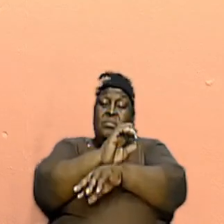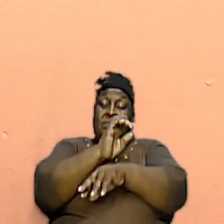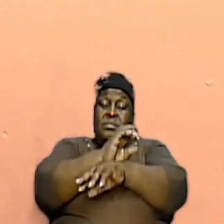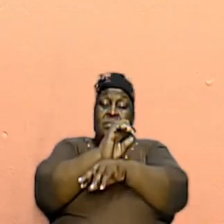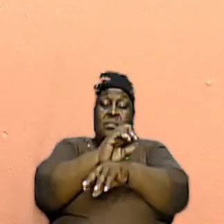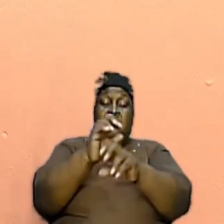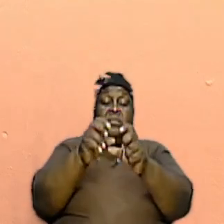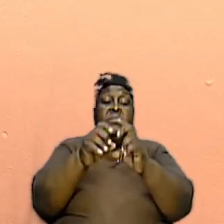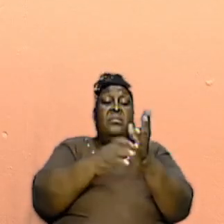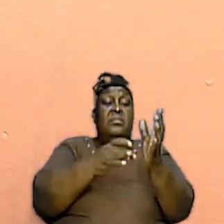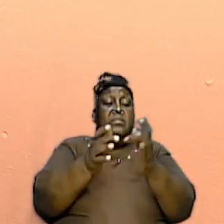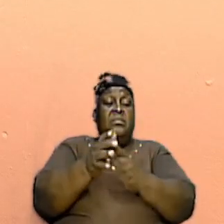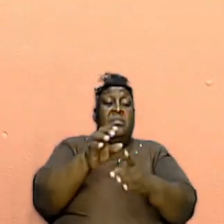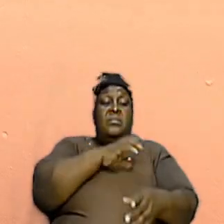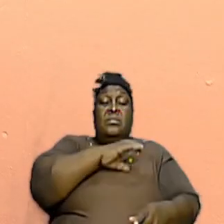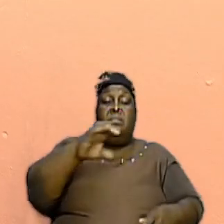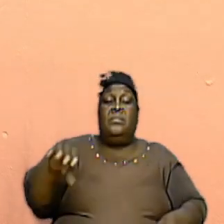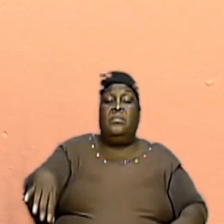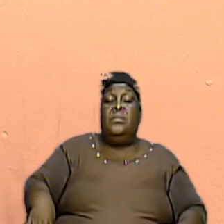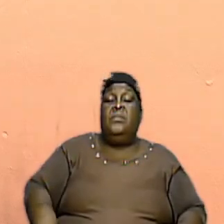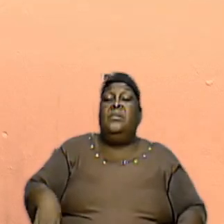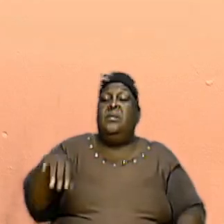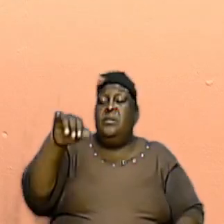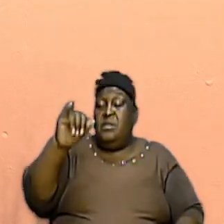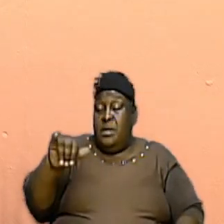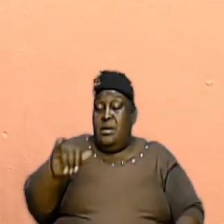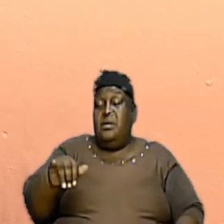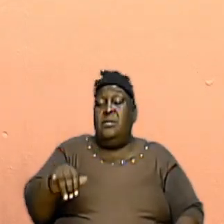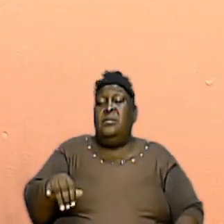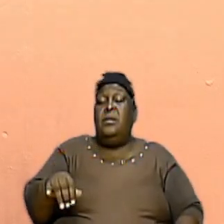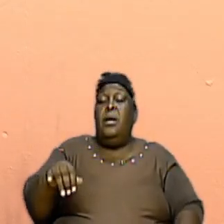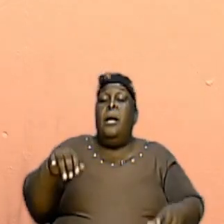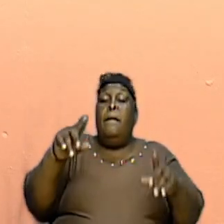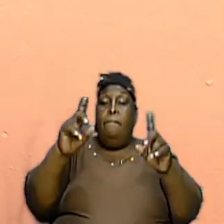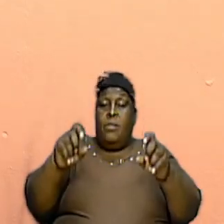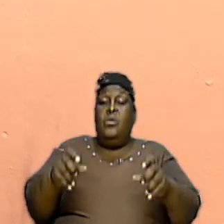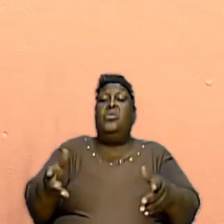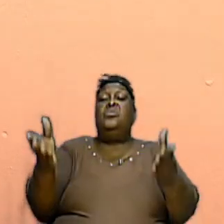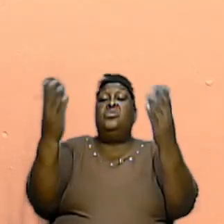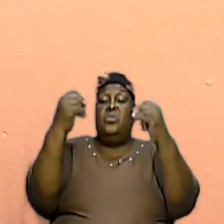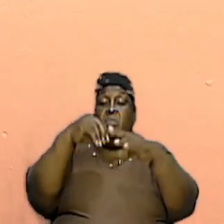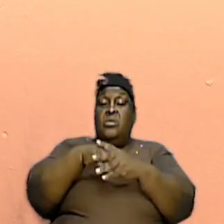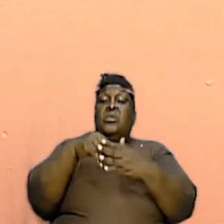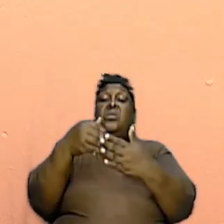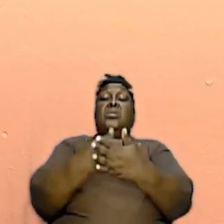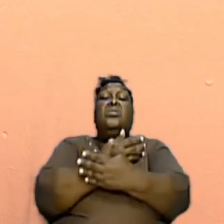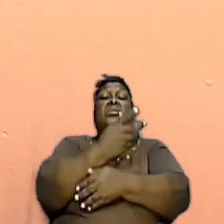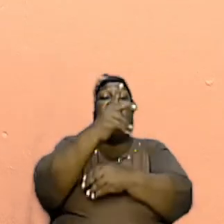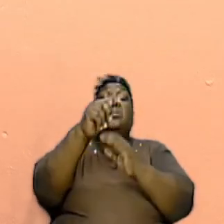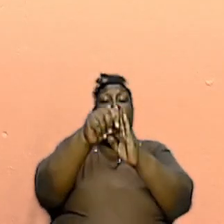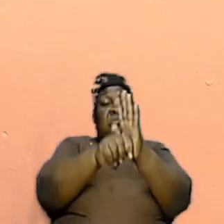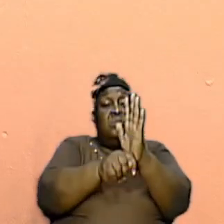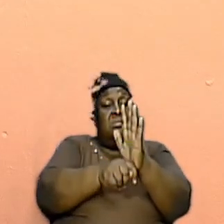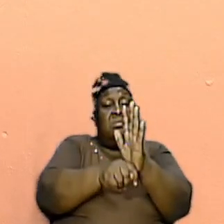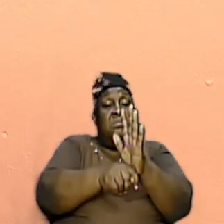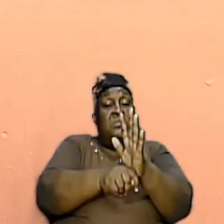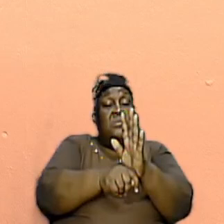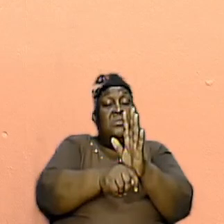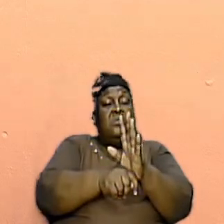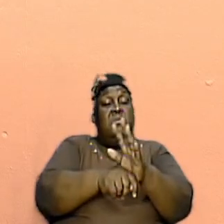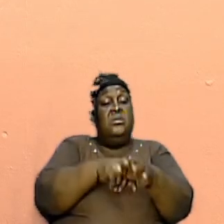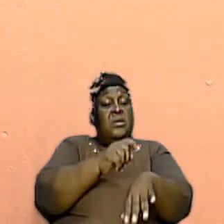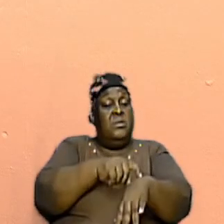of Jesus Christ that was to come in the New Testament era. We